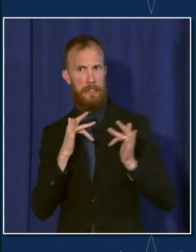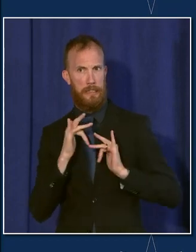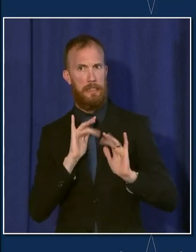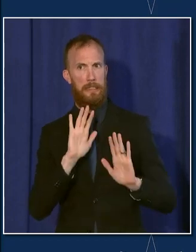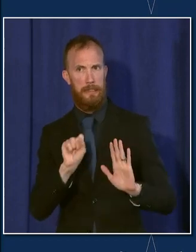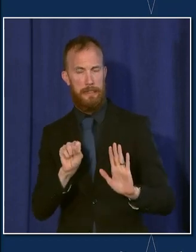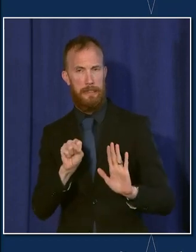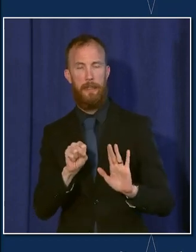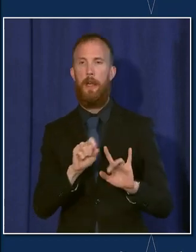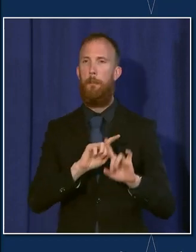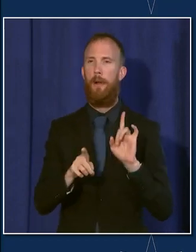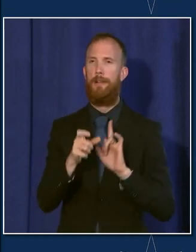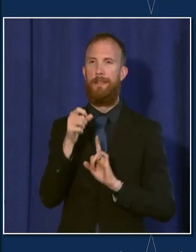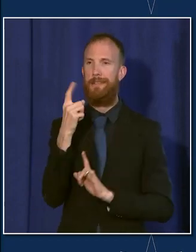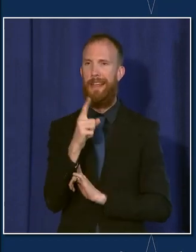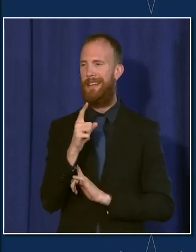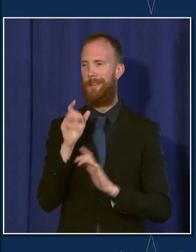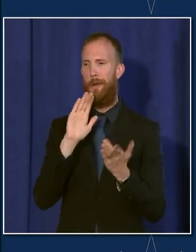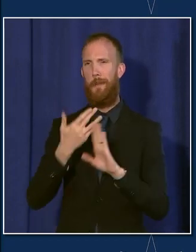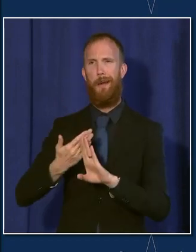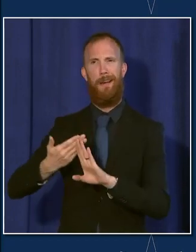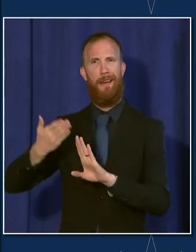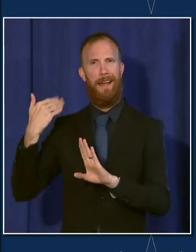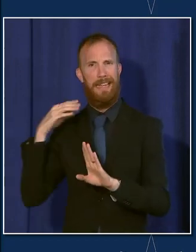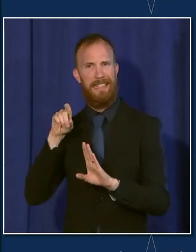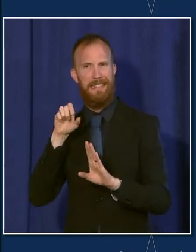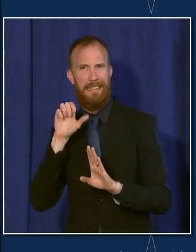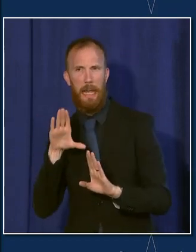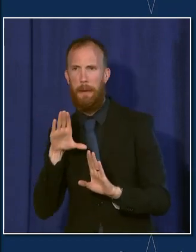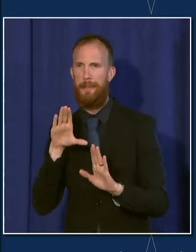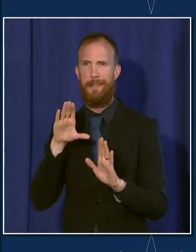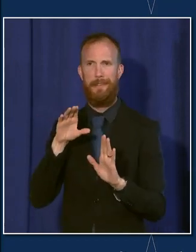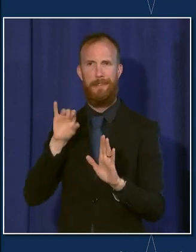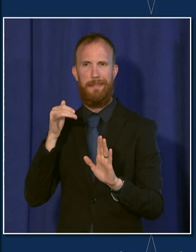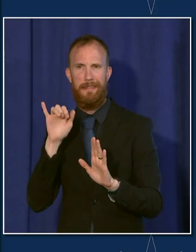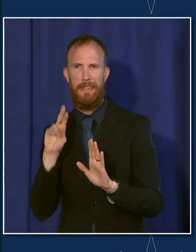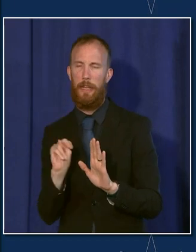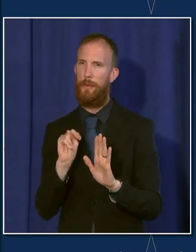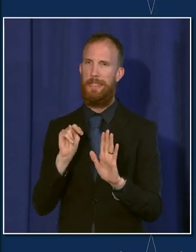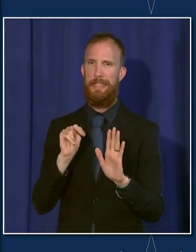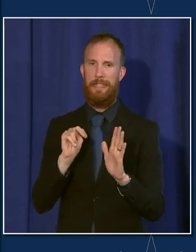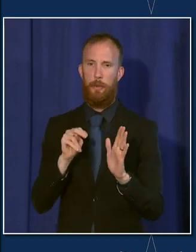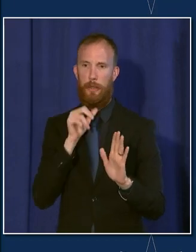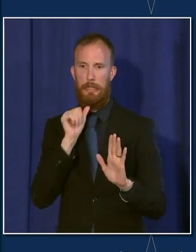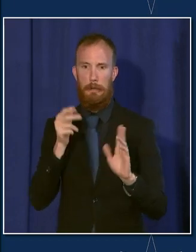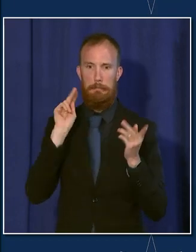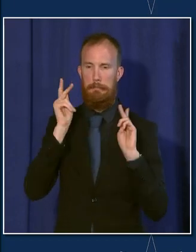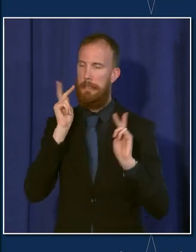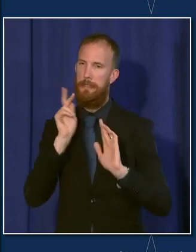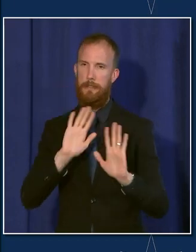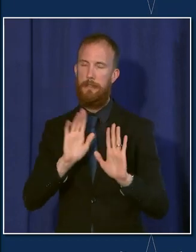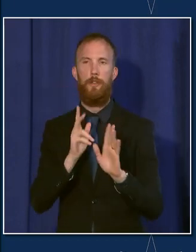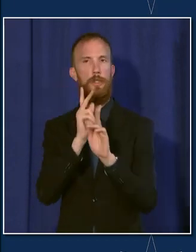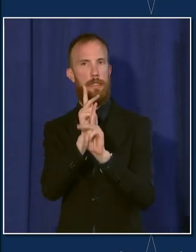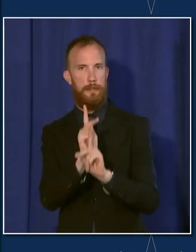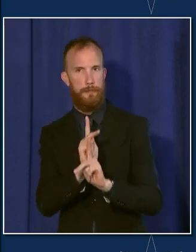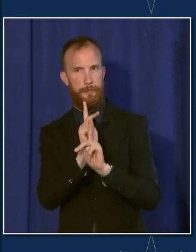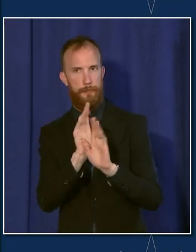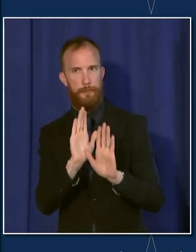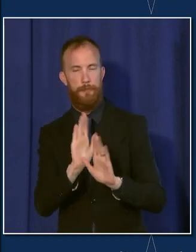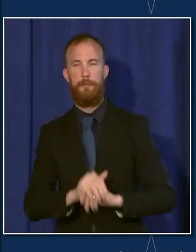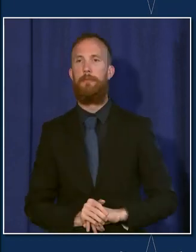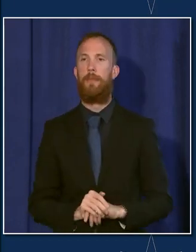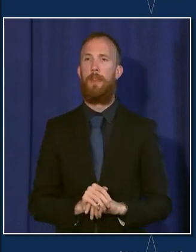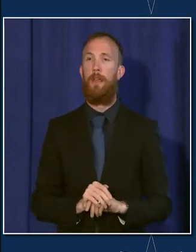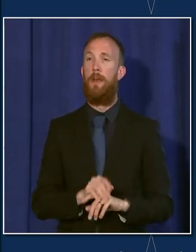where we've been as a city, it is not a cause for alarm. It is a cause for caution. The main message is that